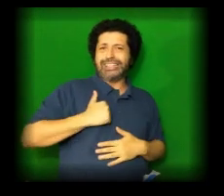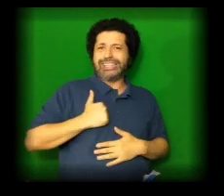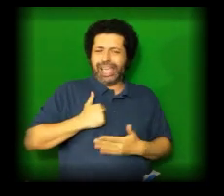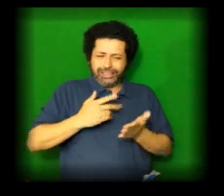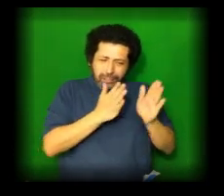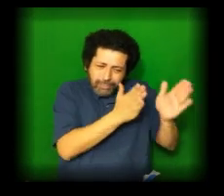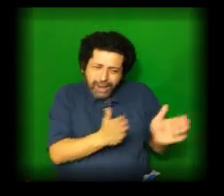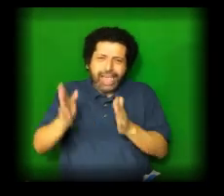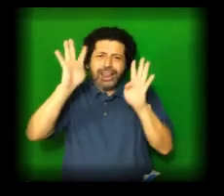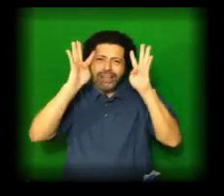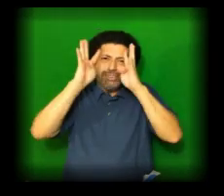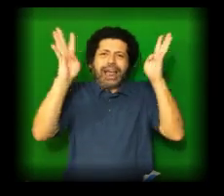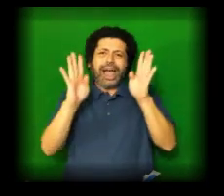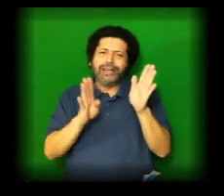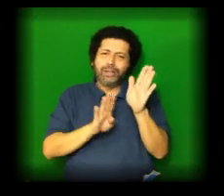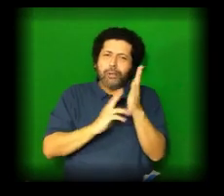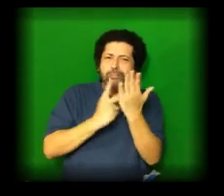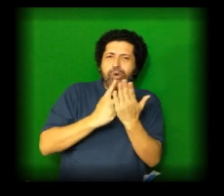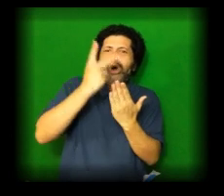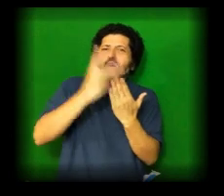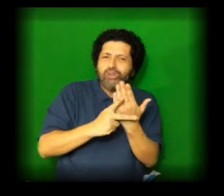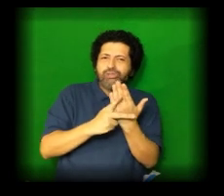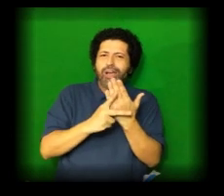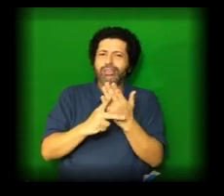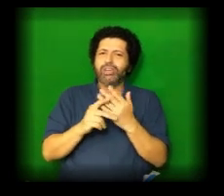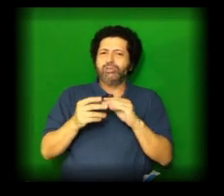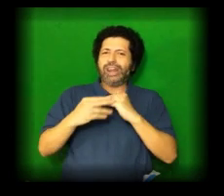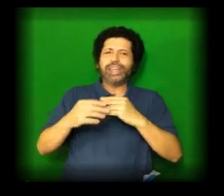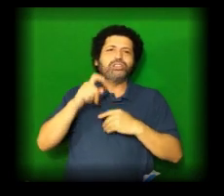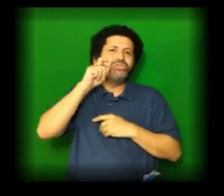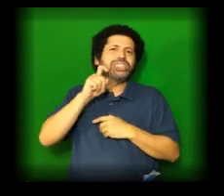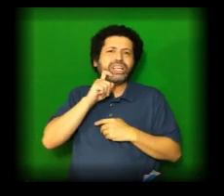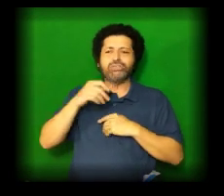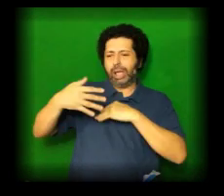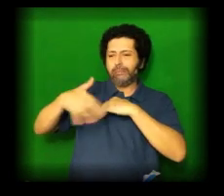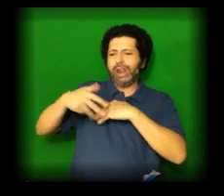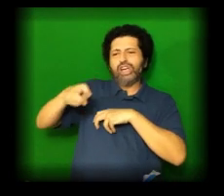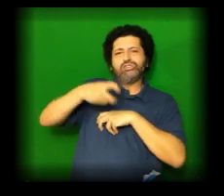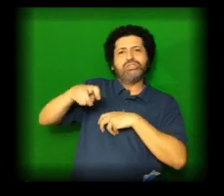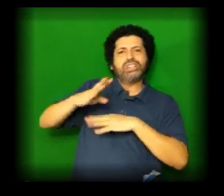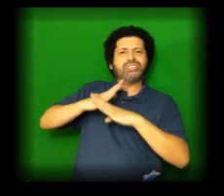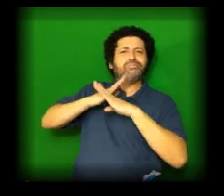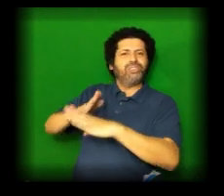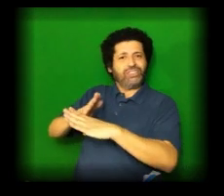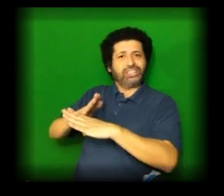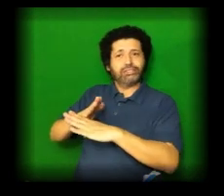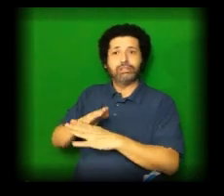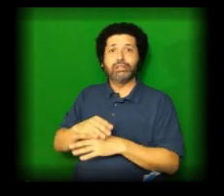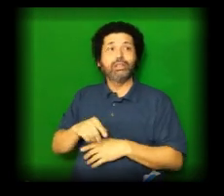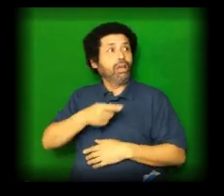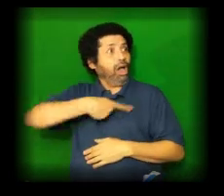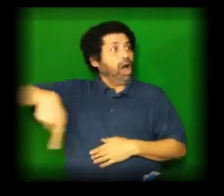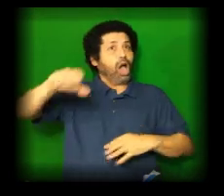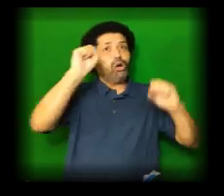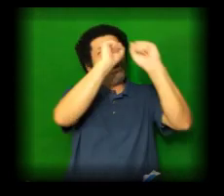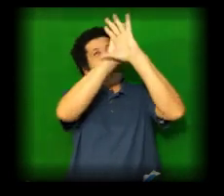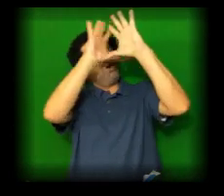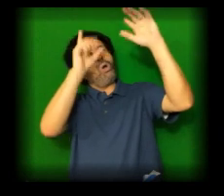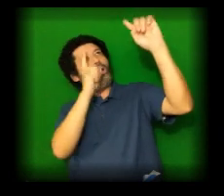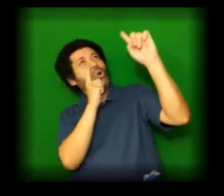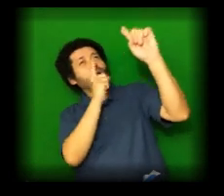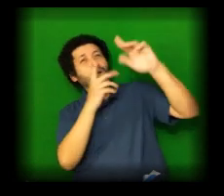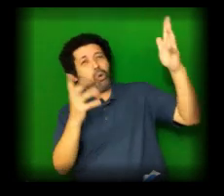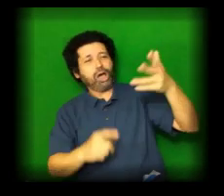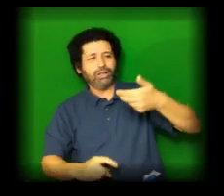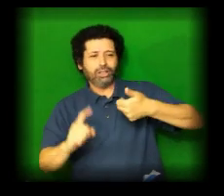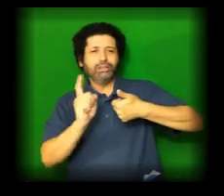on Sexually Transmitted and Bloodborne Infections. The Framework sets out a common vision and collaborative approach to